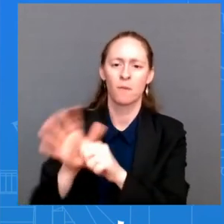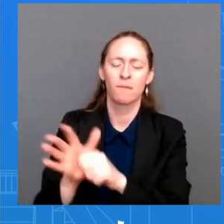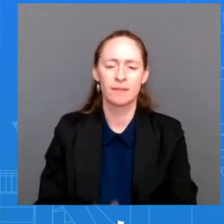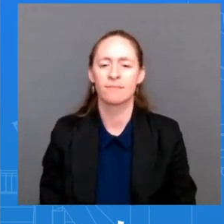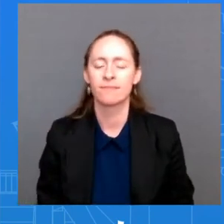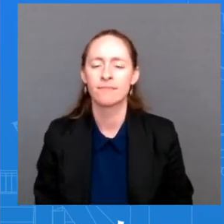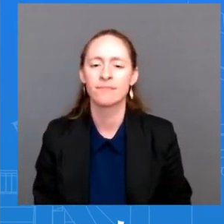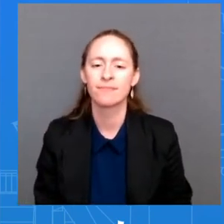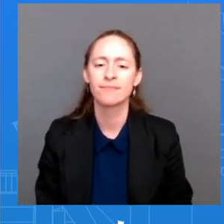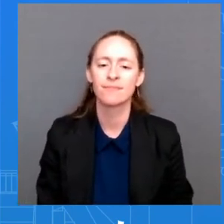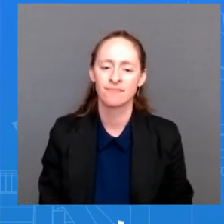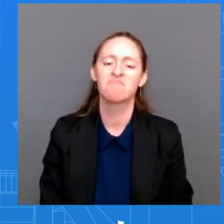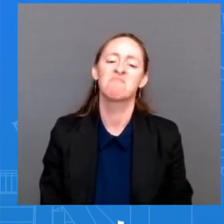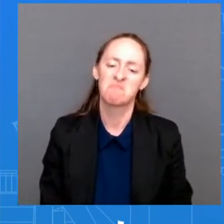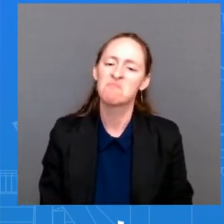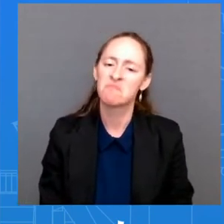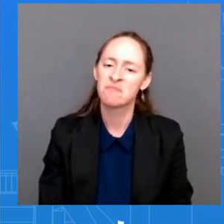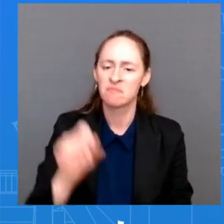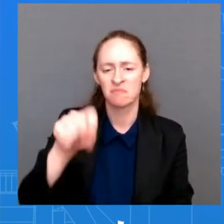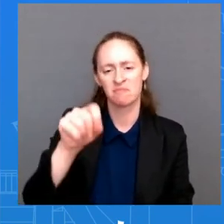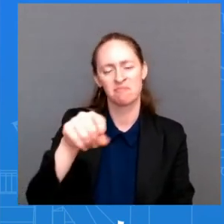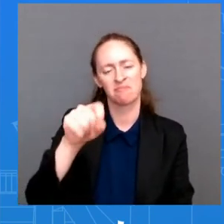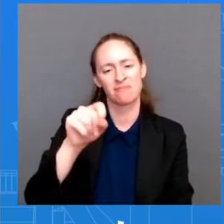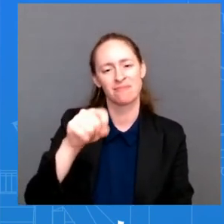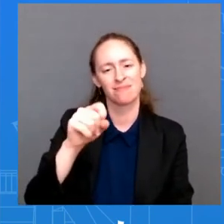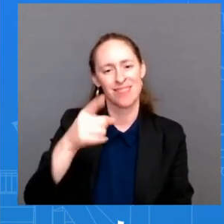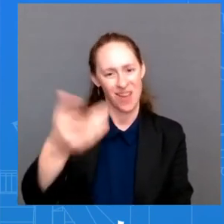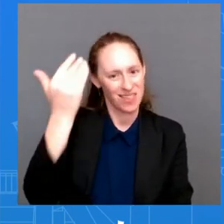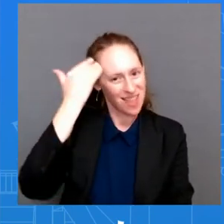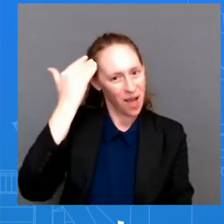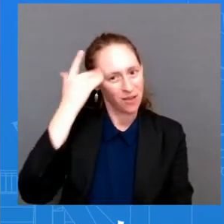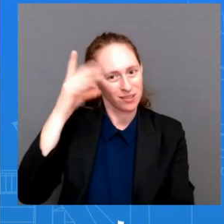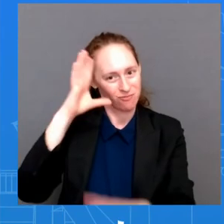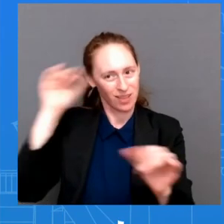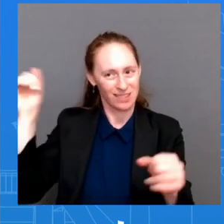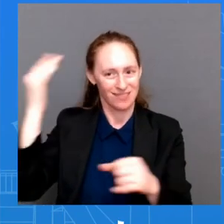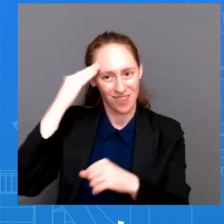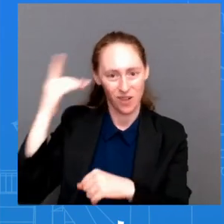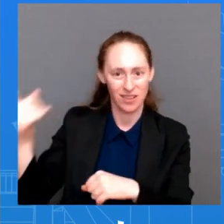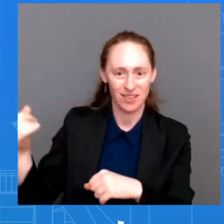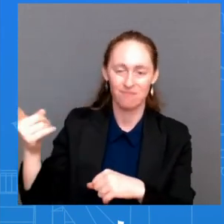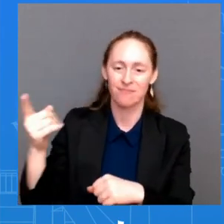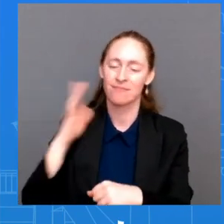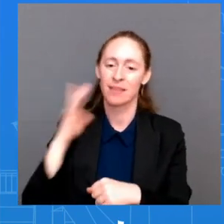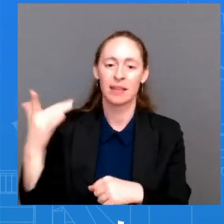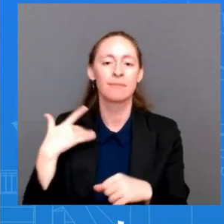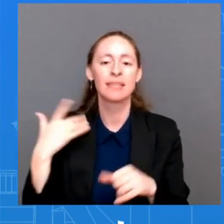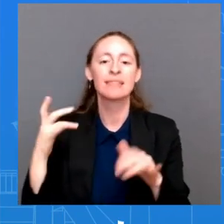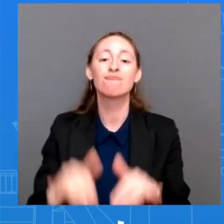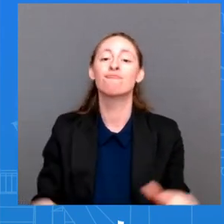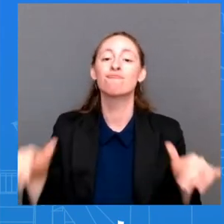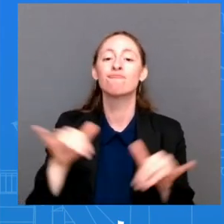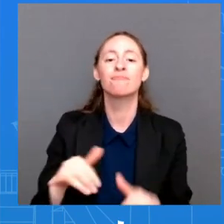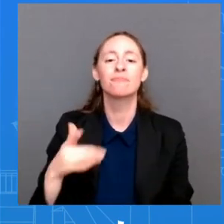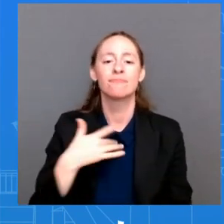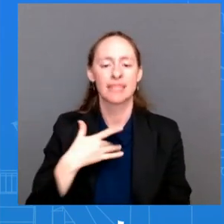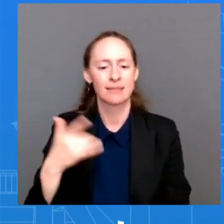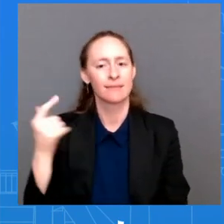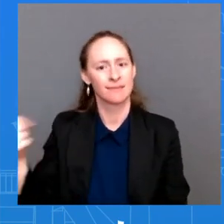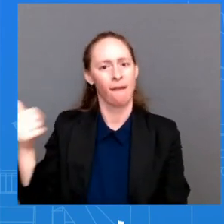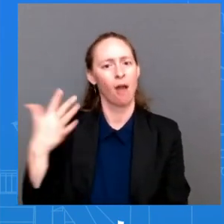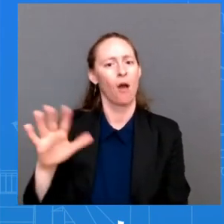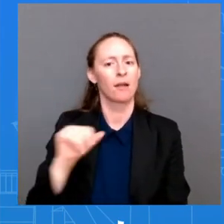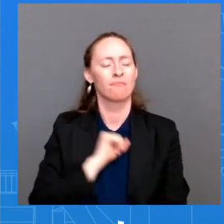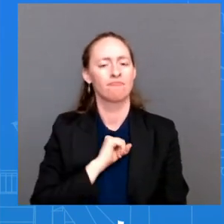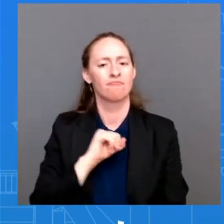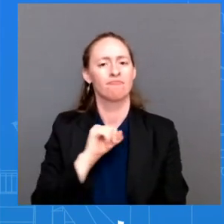you all have known him for some time and covered him he tends to have a dry cough that is not unusual so that is what i'm talking about he tends to have a dry cough